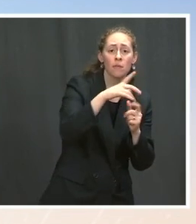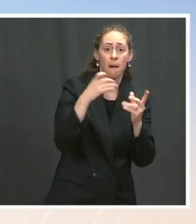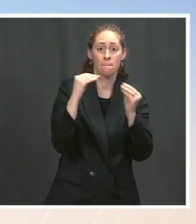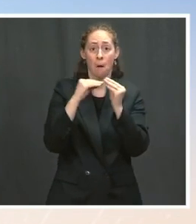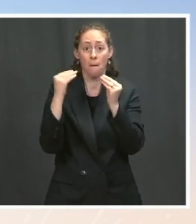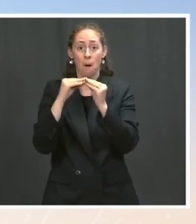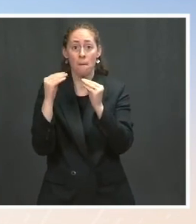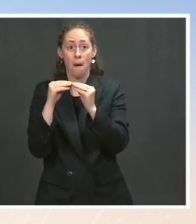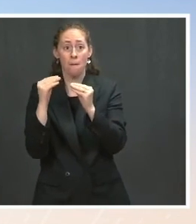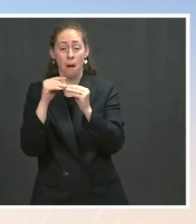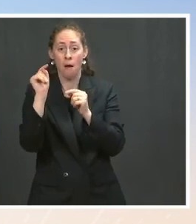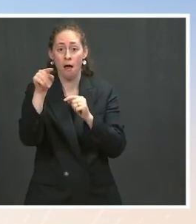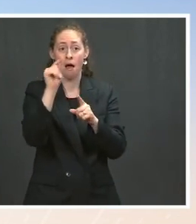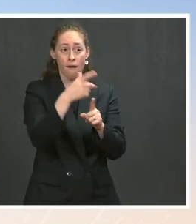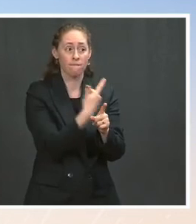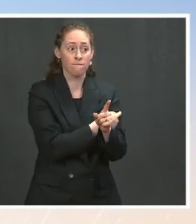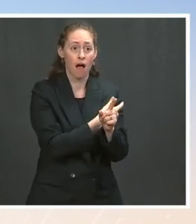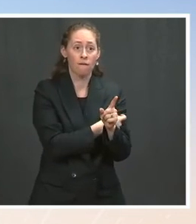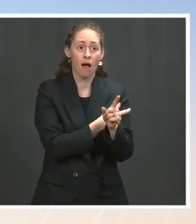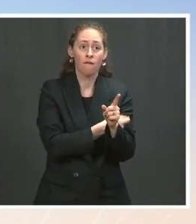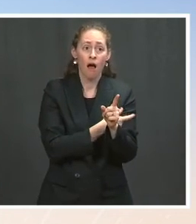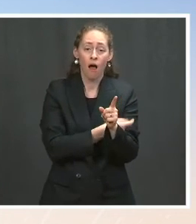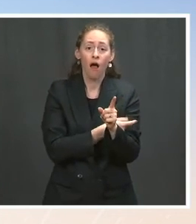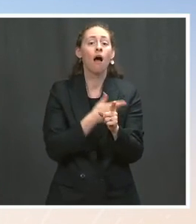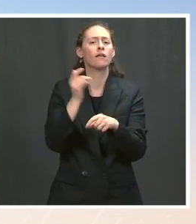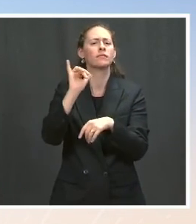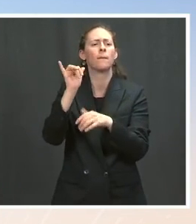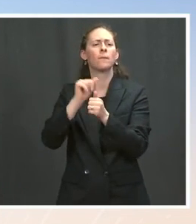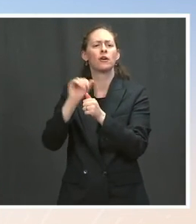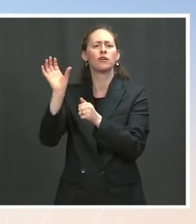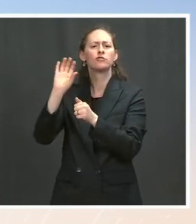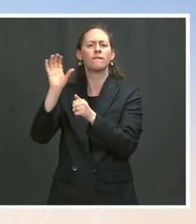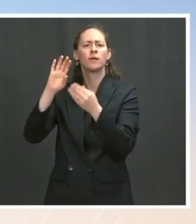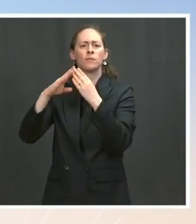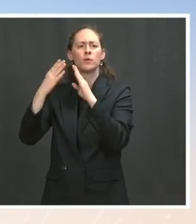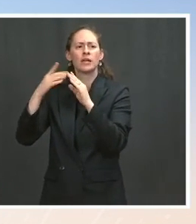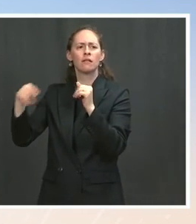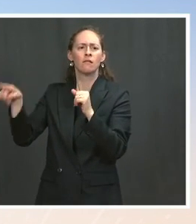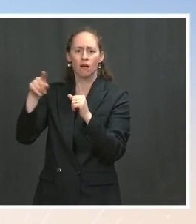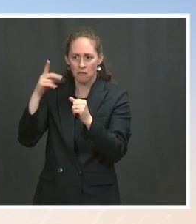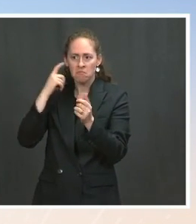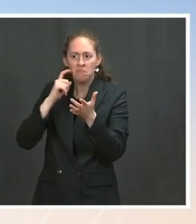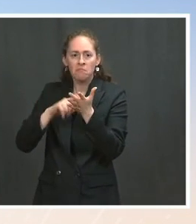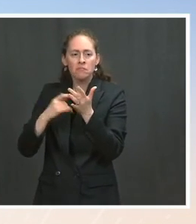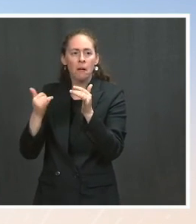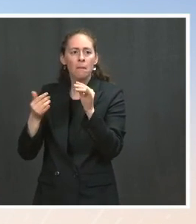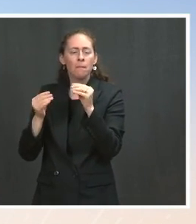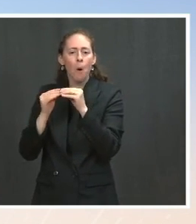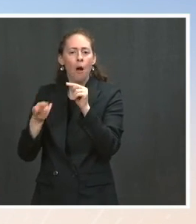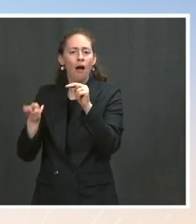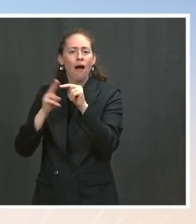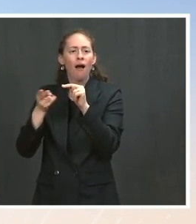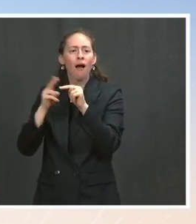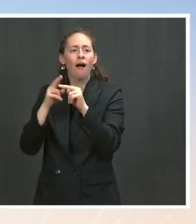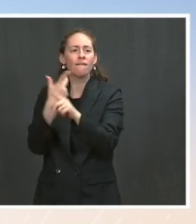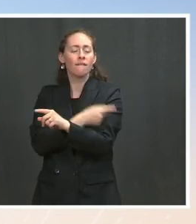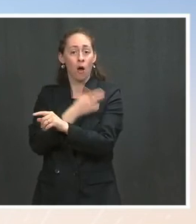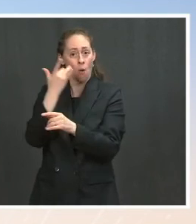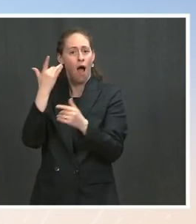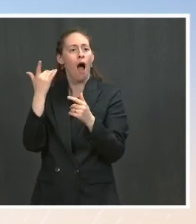conservative communities where we've also seen an increase in confidence as more people in communities are vaccinated so one of the reasons that we are partnering with